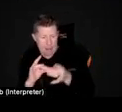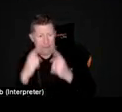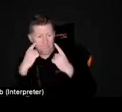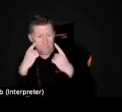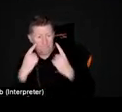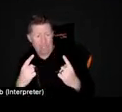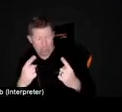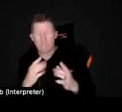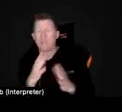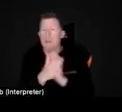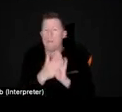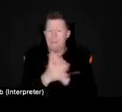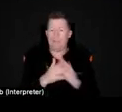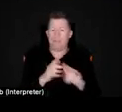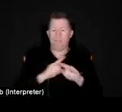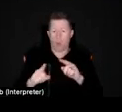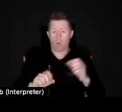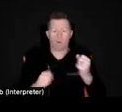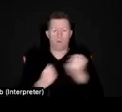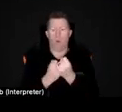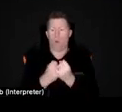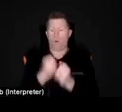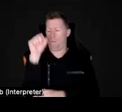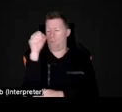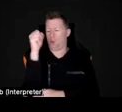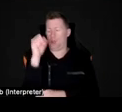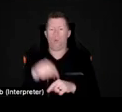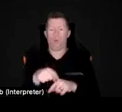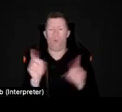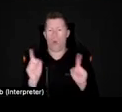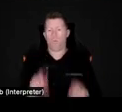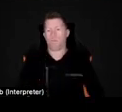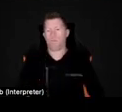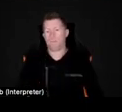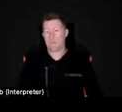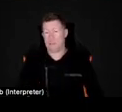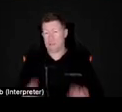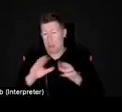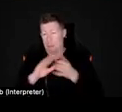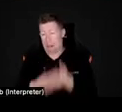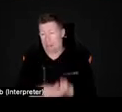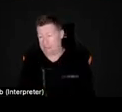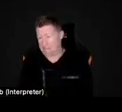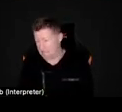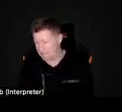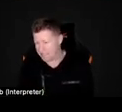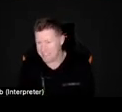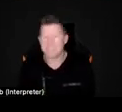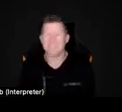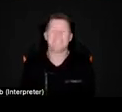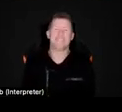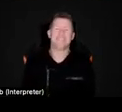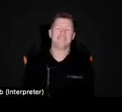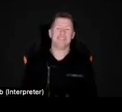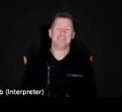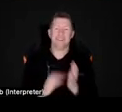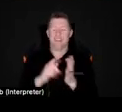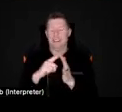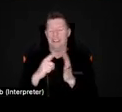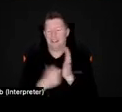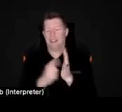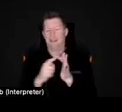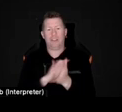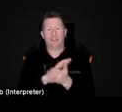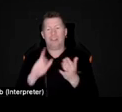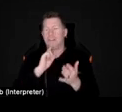most supported postural position. I hope that helps. I think it's all been super helpful,